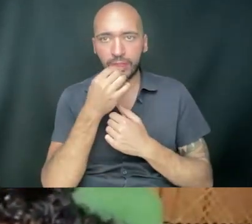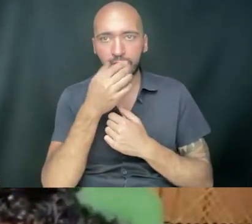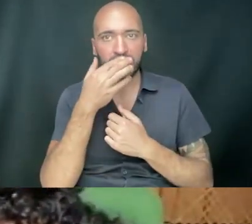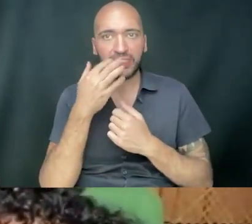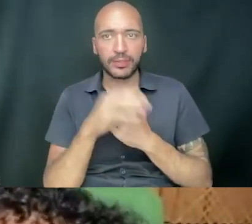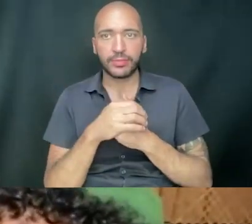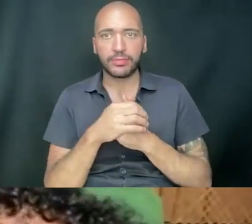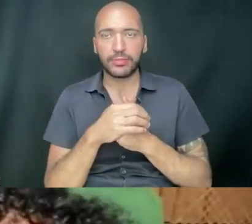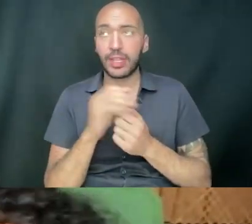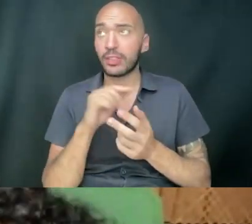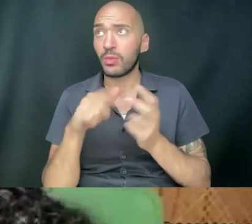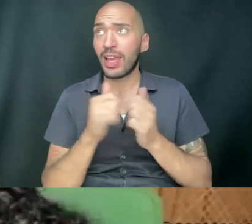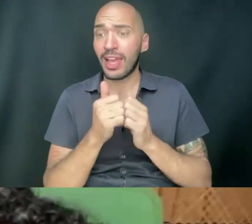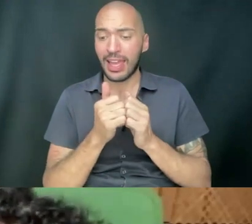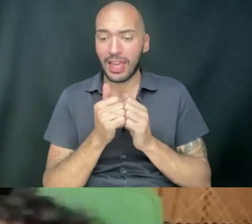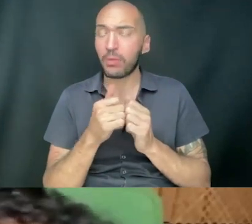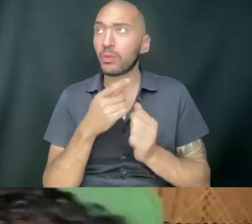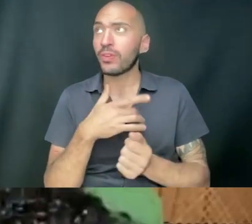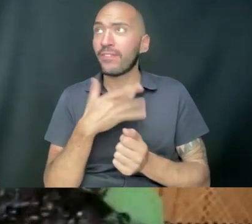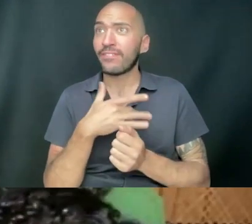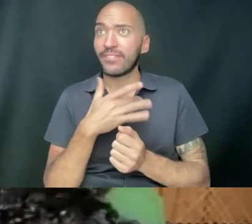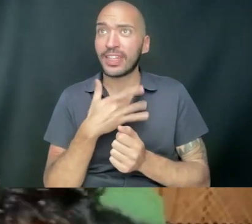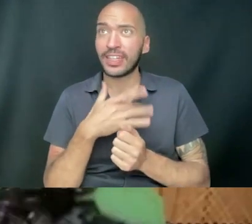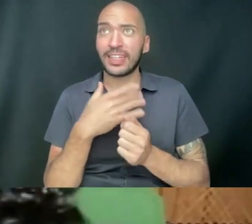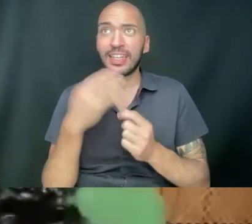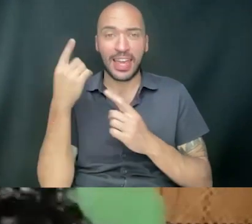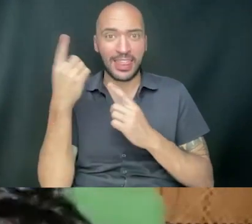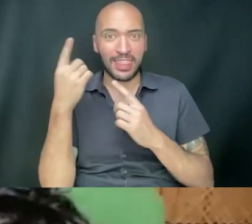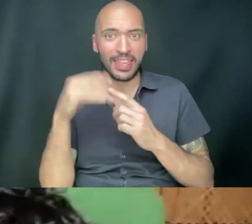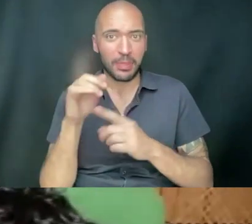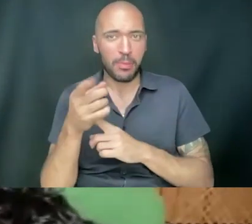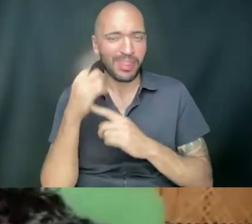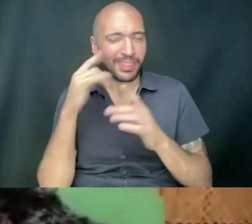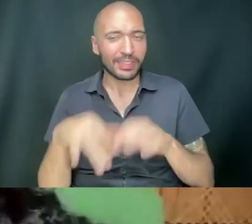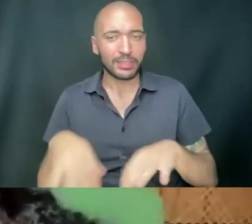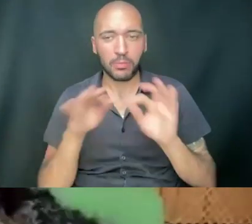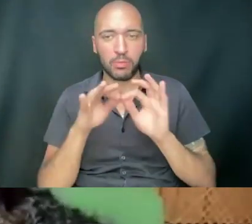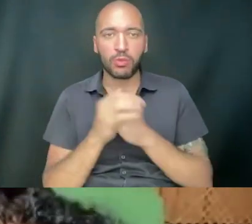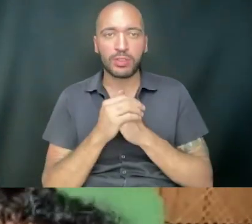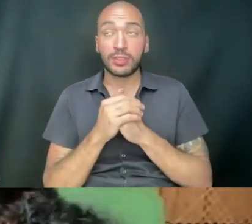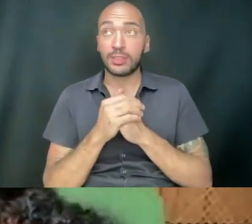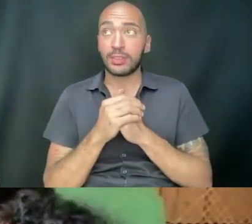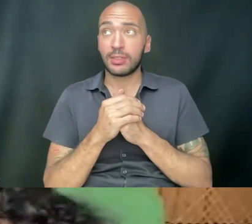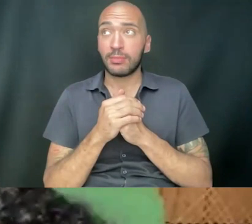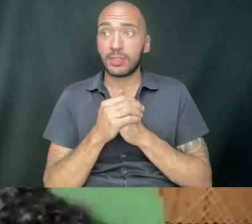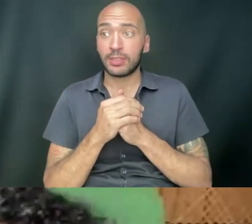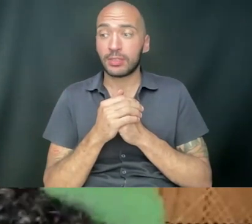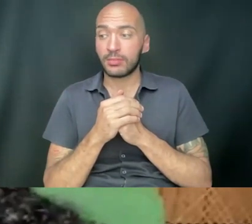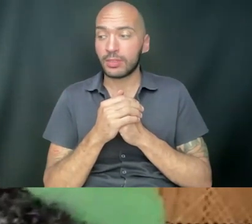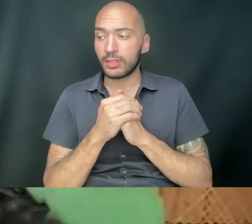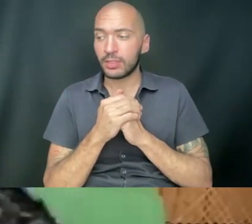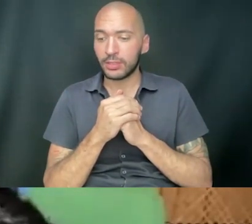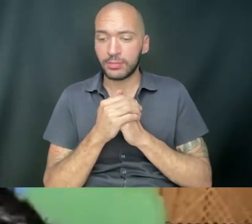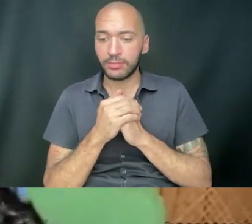how you are feeling and what you are thinking in the moment. I think that's important to make space for them.